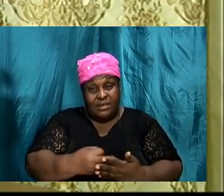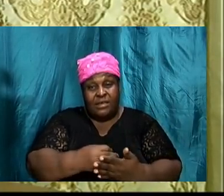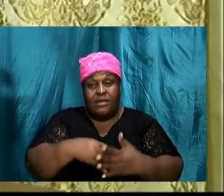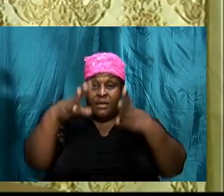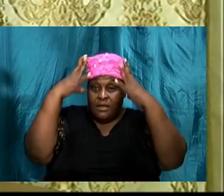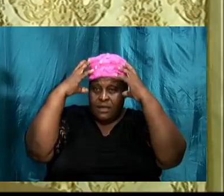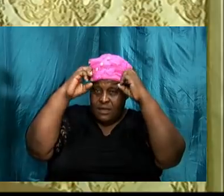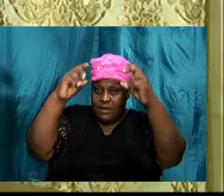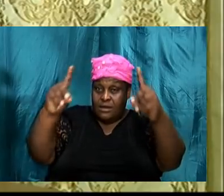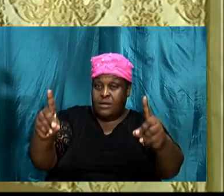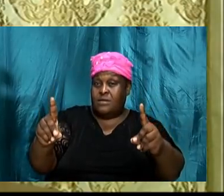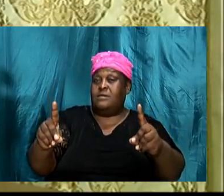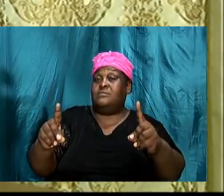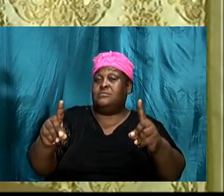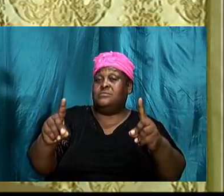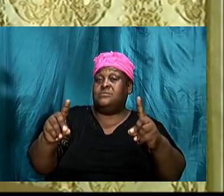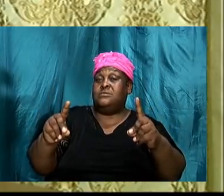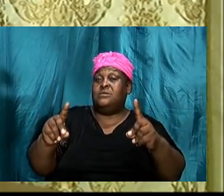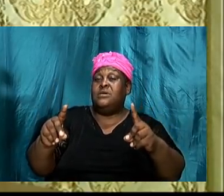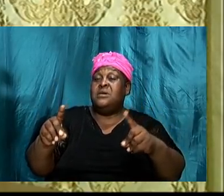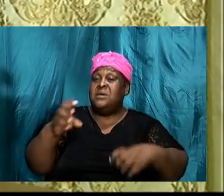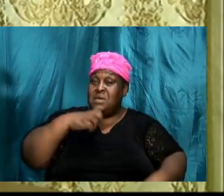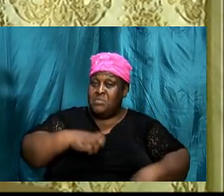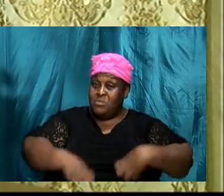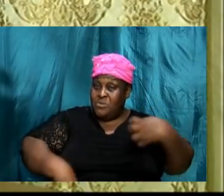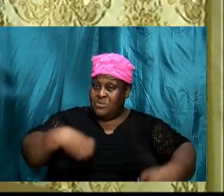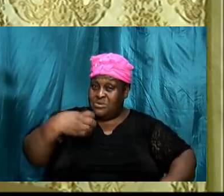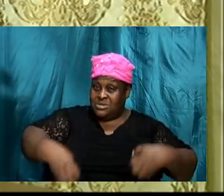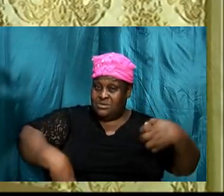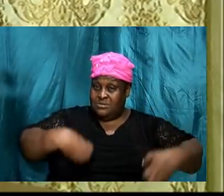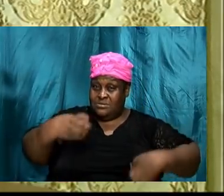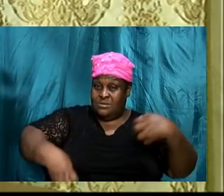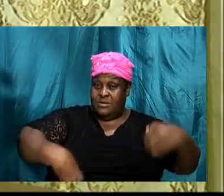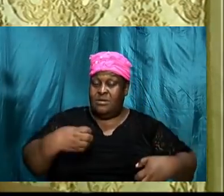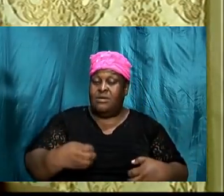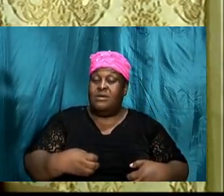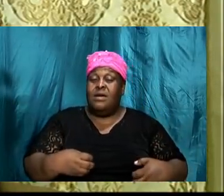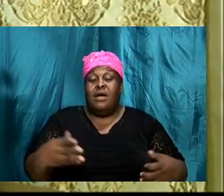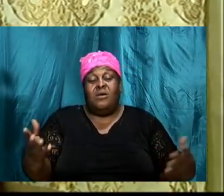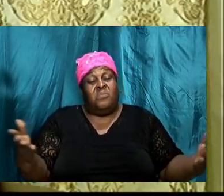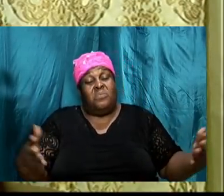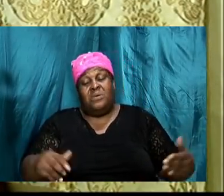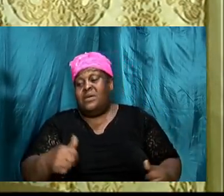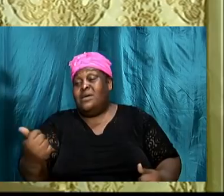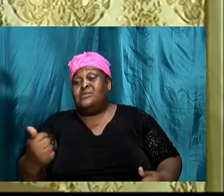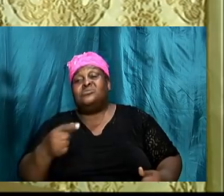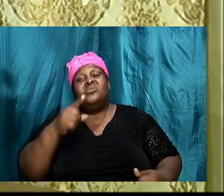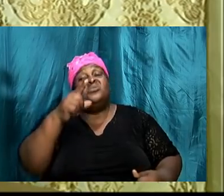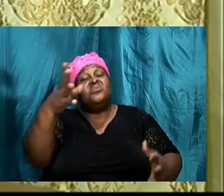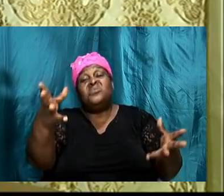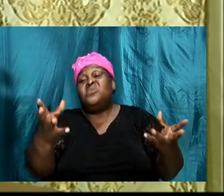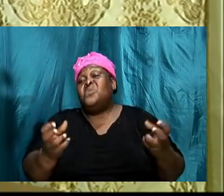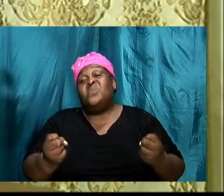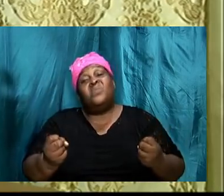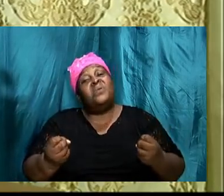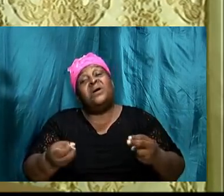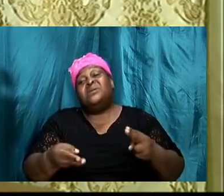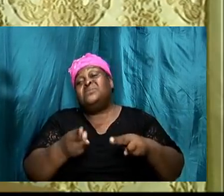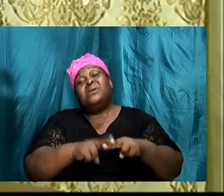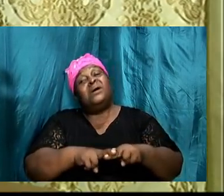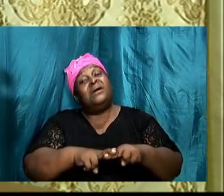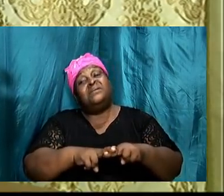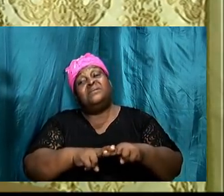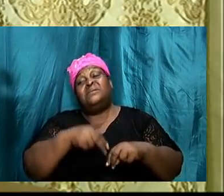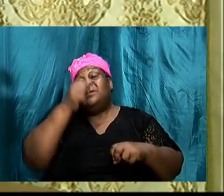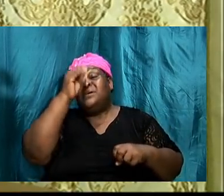educationally emotionally and whatever else you want to add on that God is